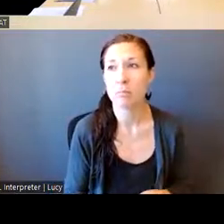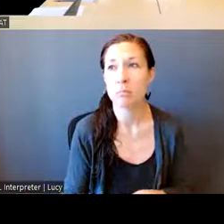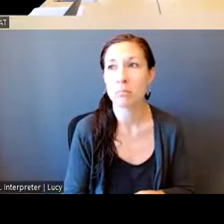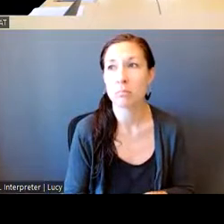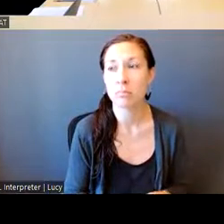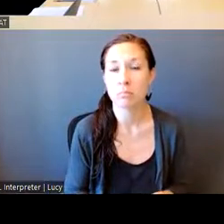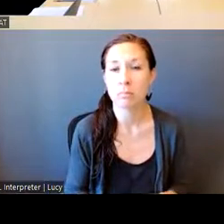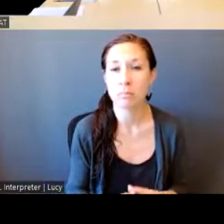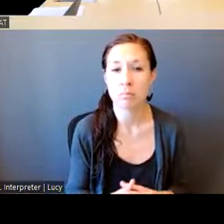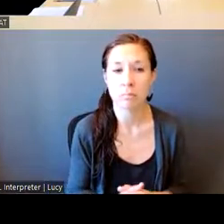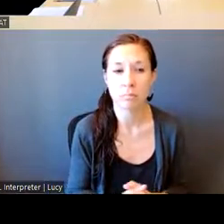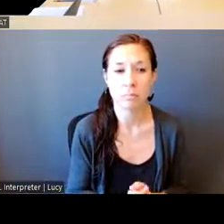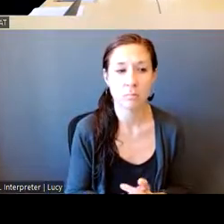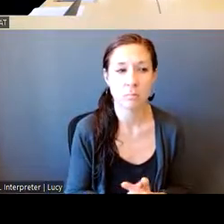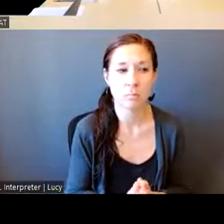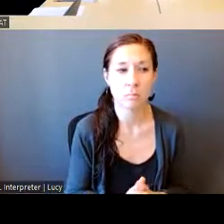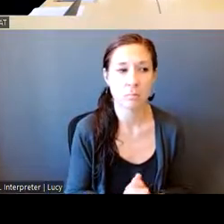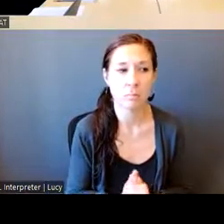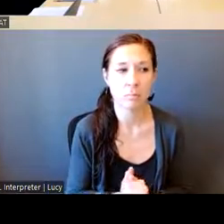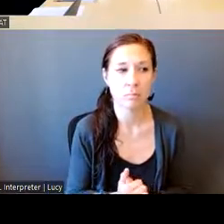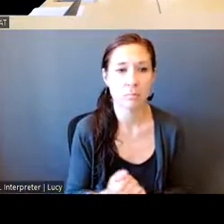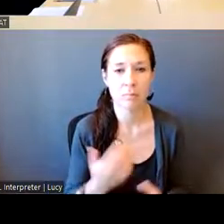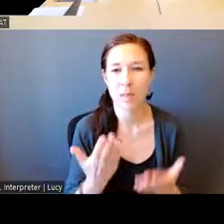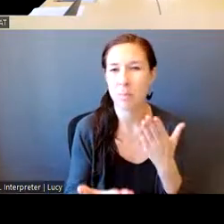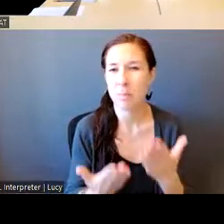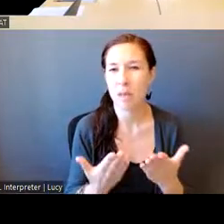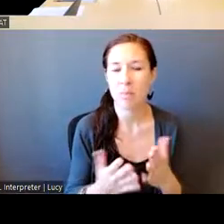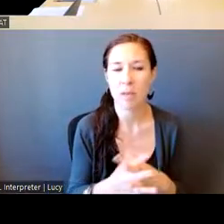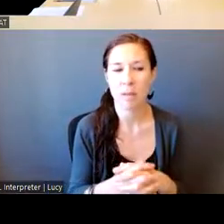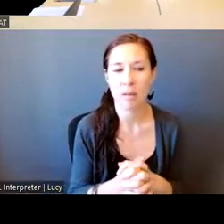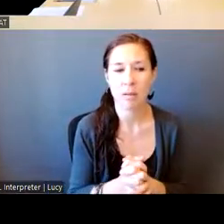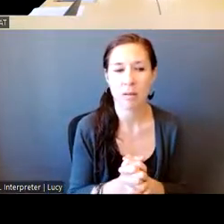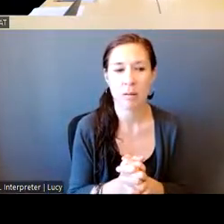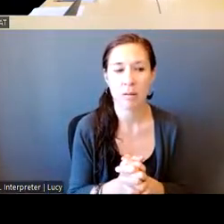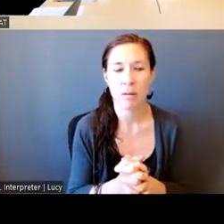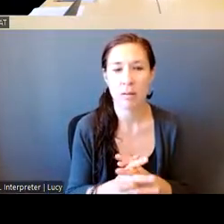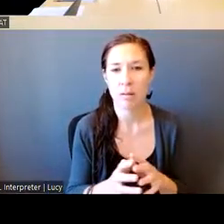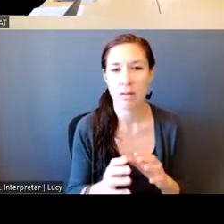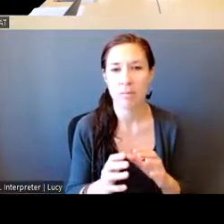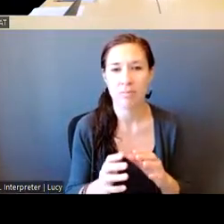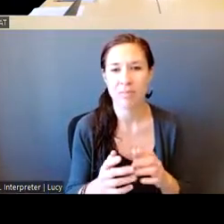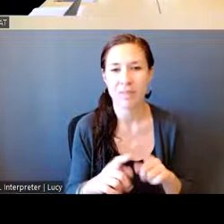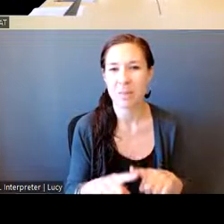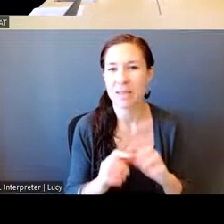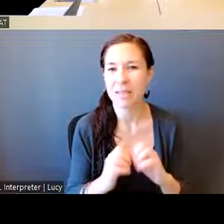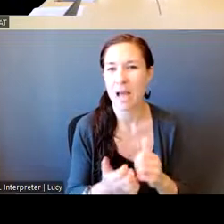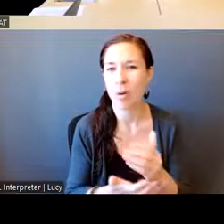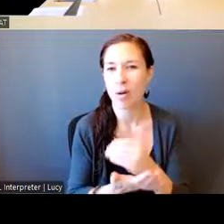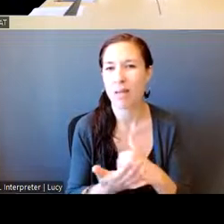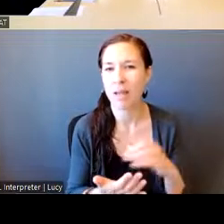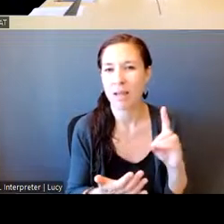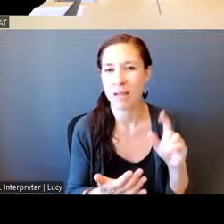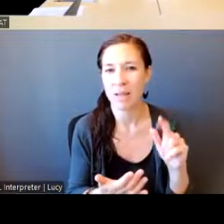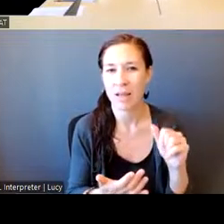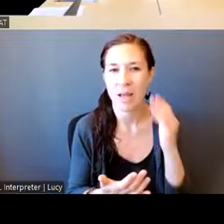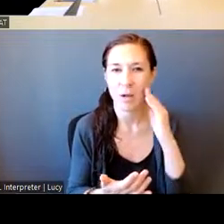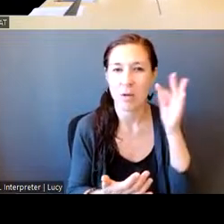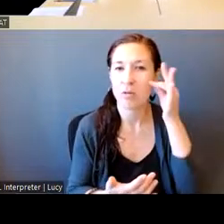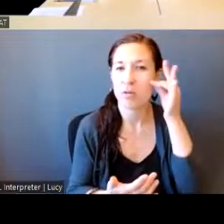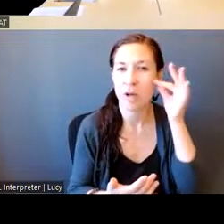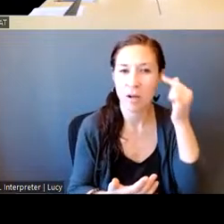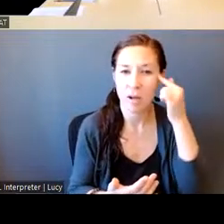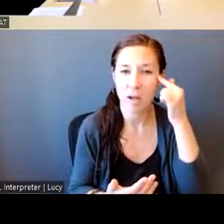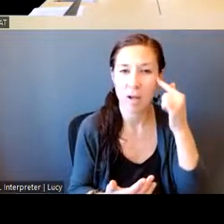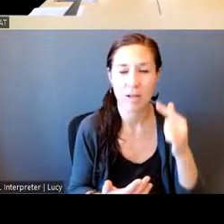be the way the data is collected. I know, like the, the federal government collects data without, um, like not separating